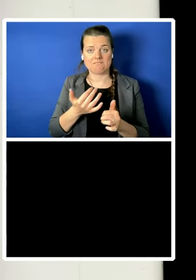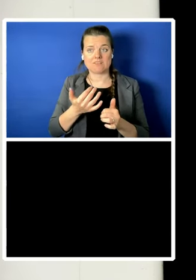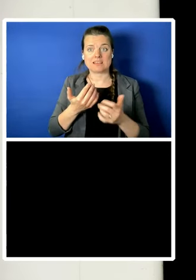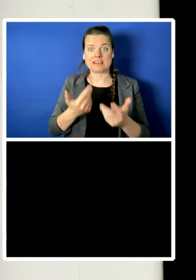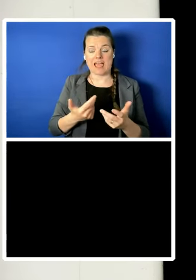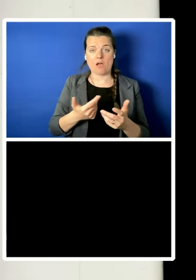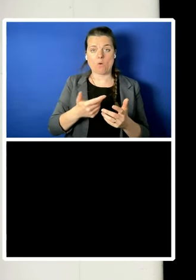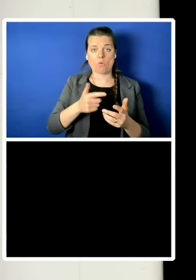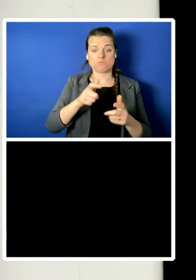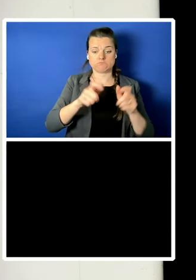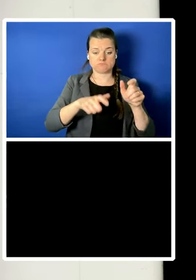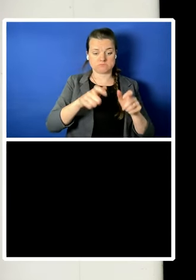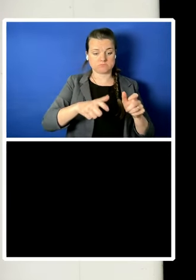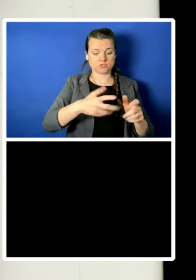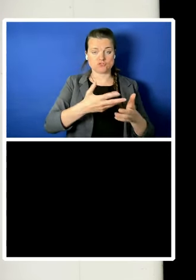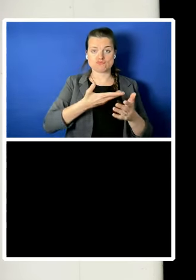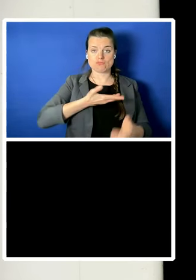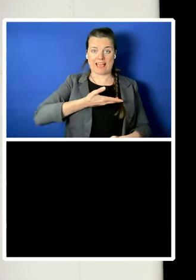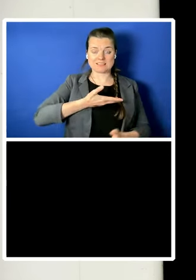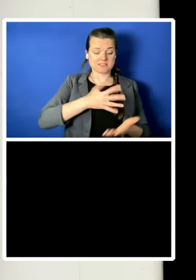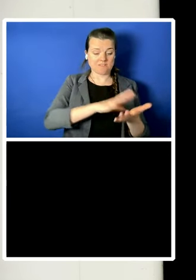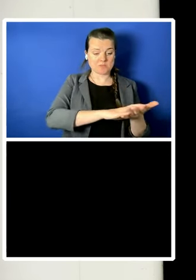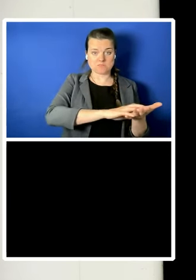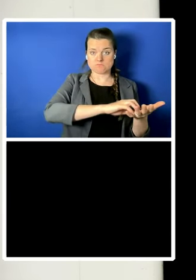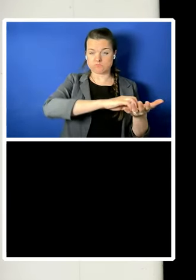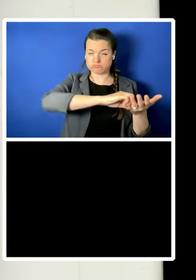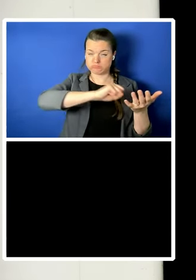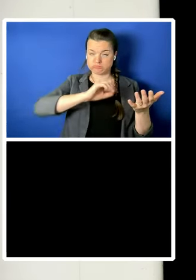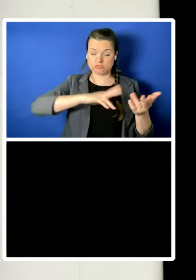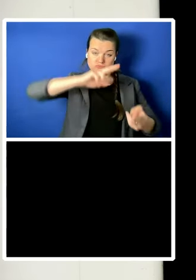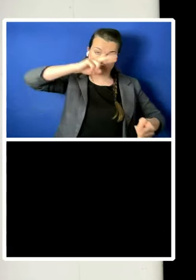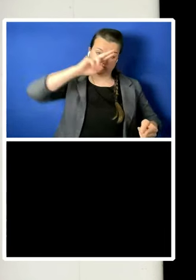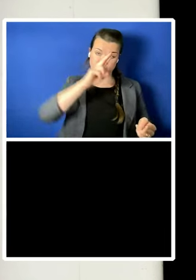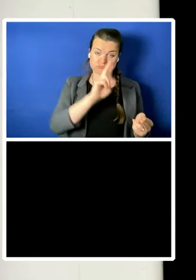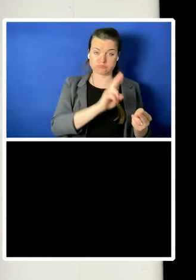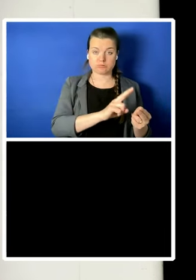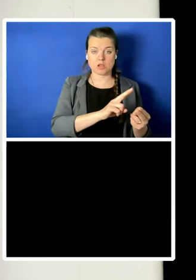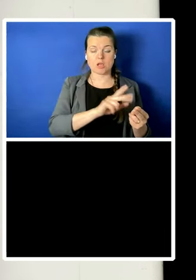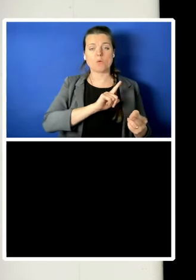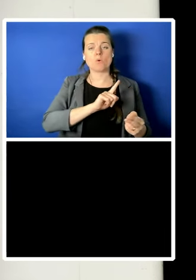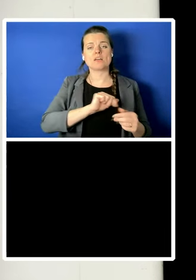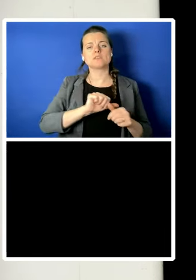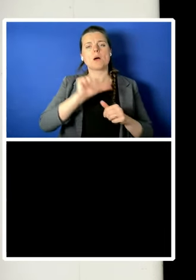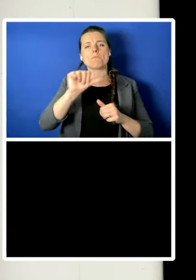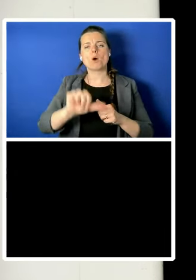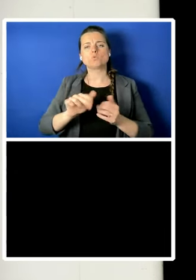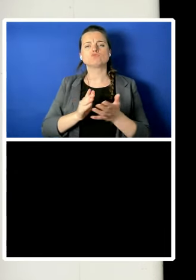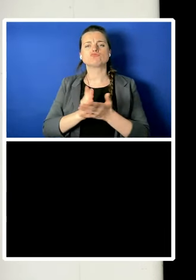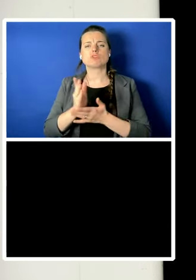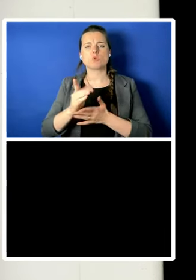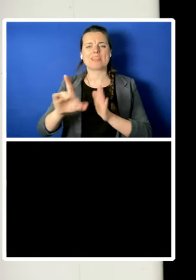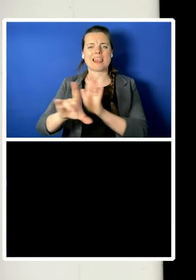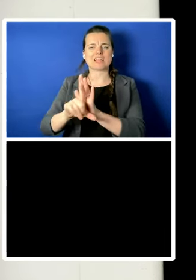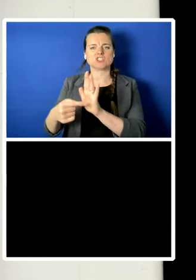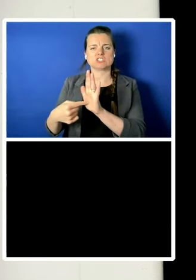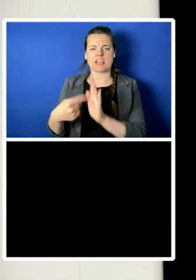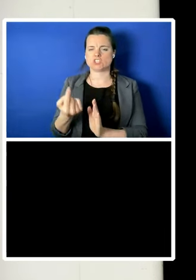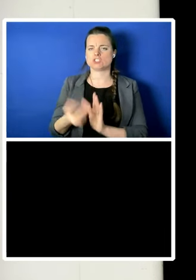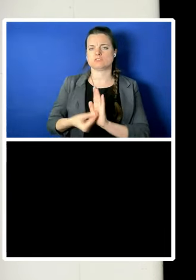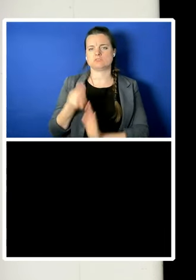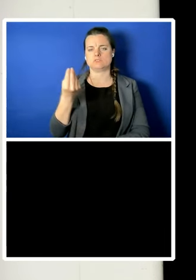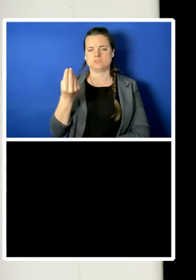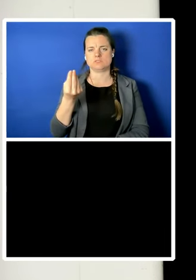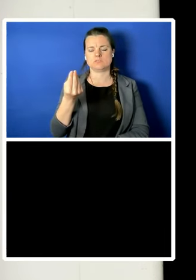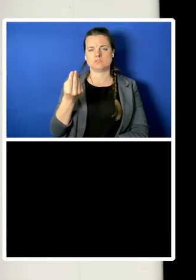by this post-truth legislation. This makes litigation in the European Court of Human